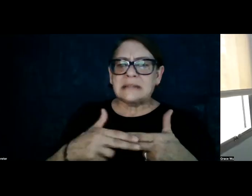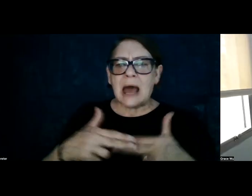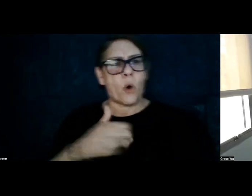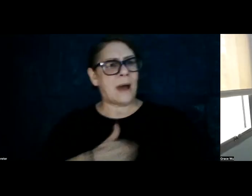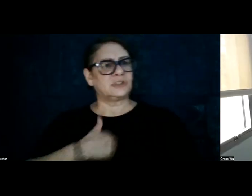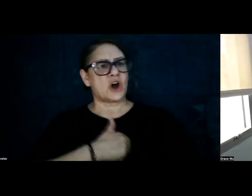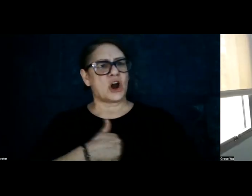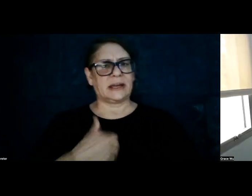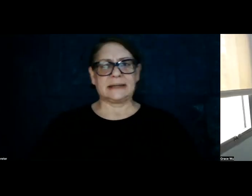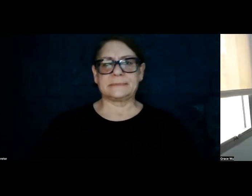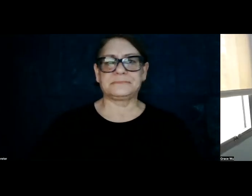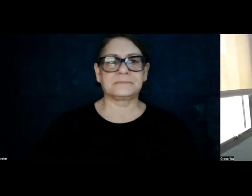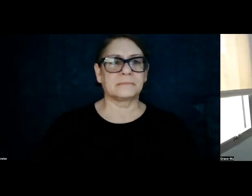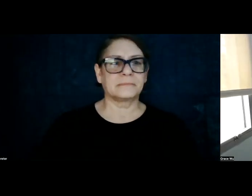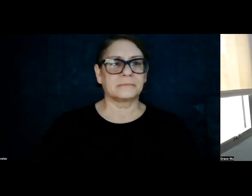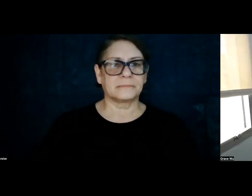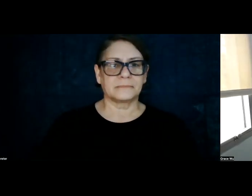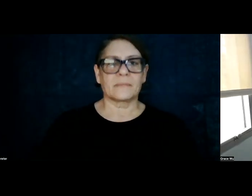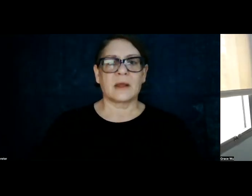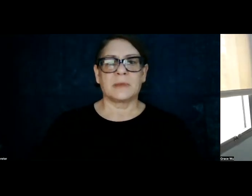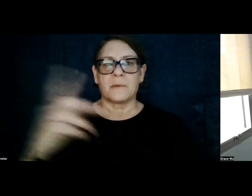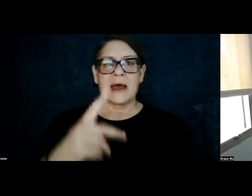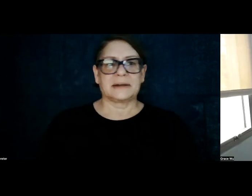sorry. Let me go back.